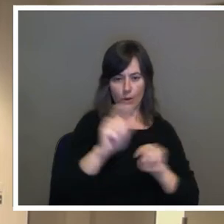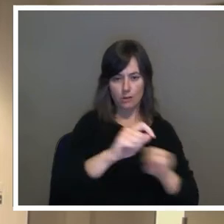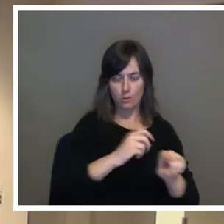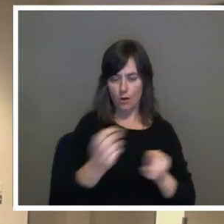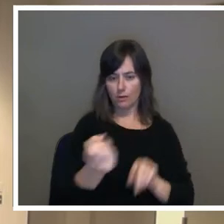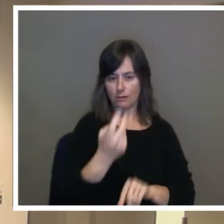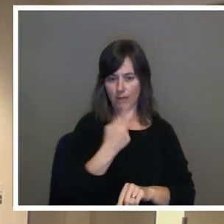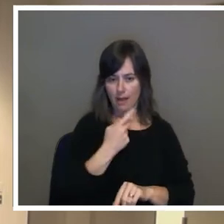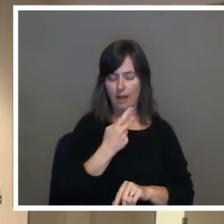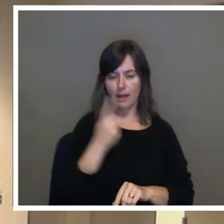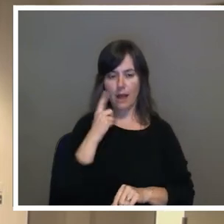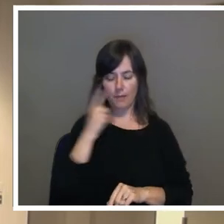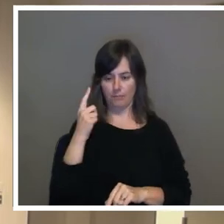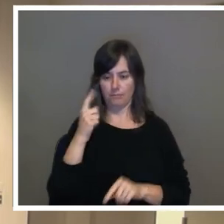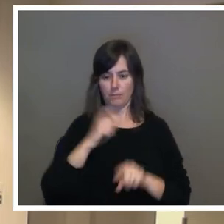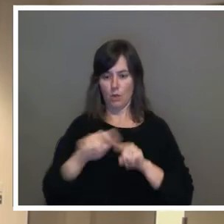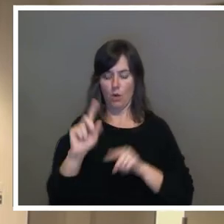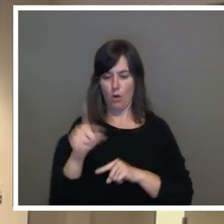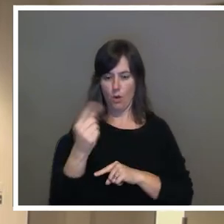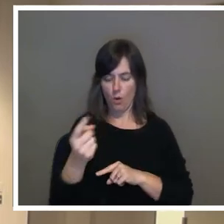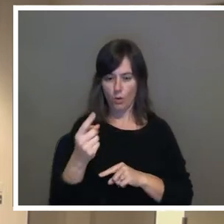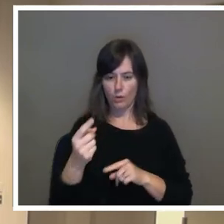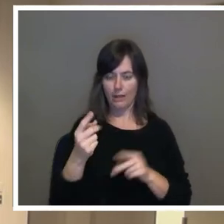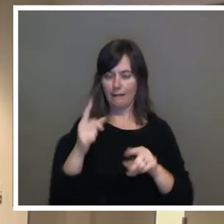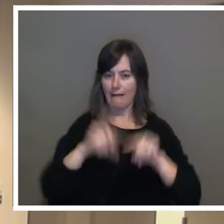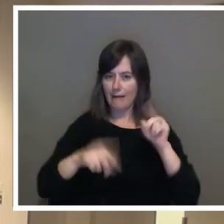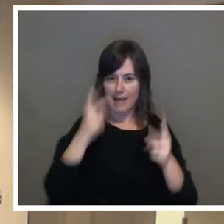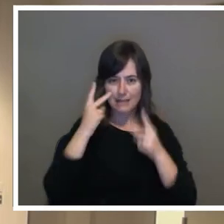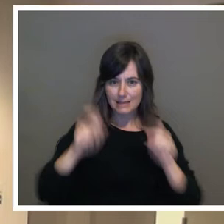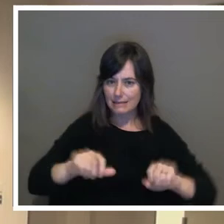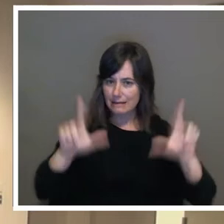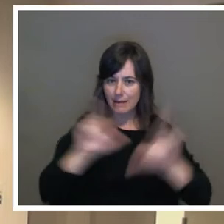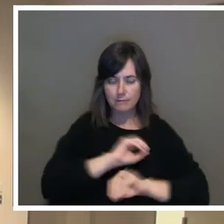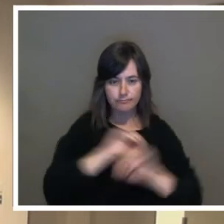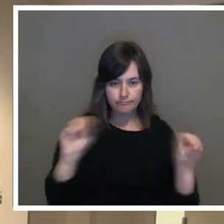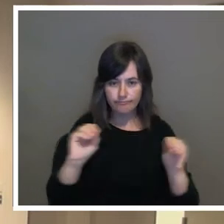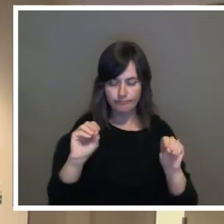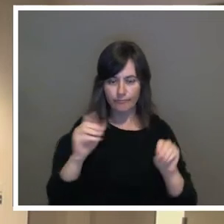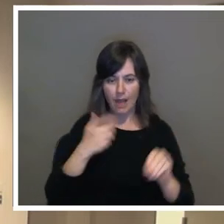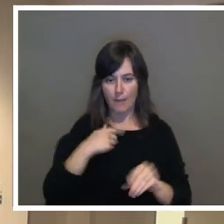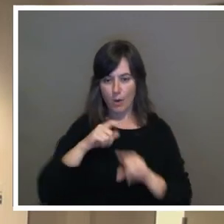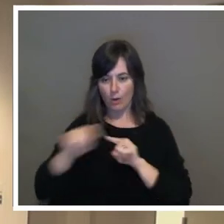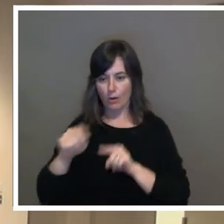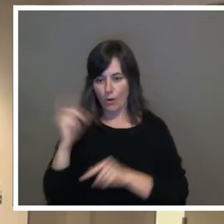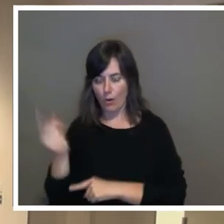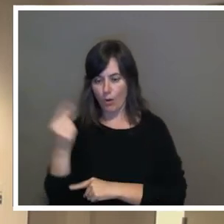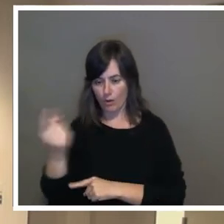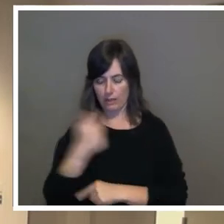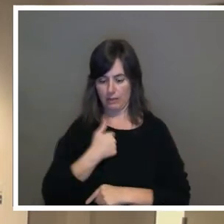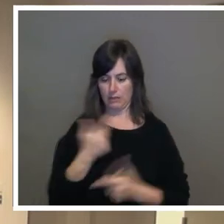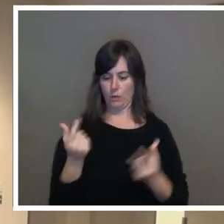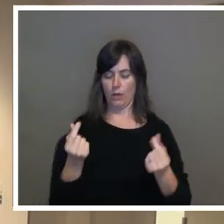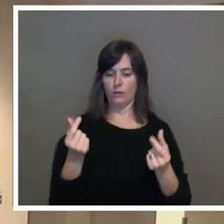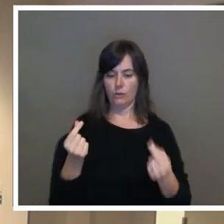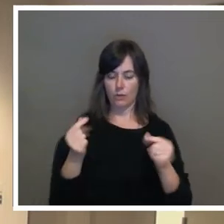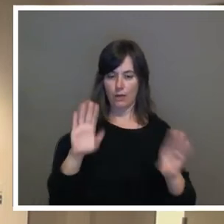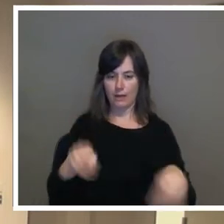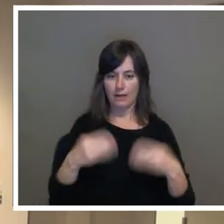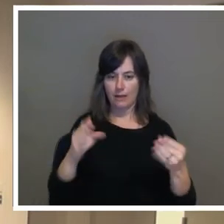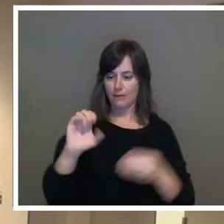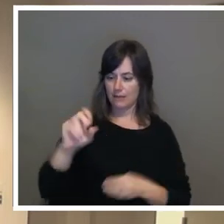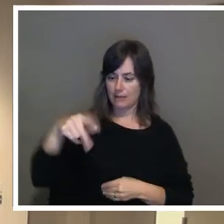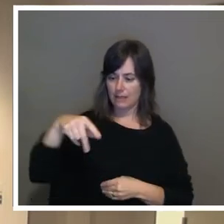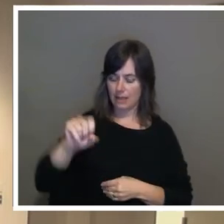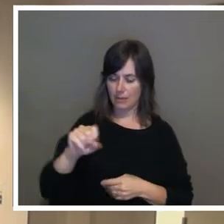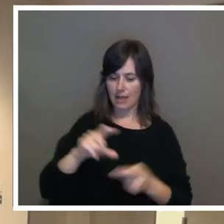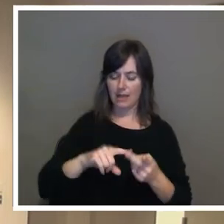only. I wasn't able to see any slides at all. And so all I essentially did was give CPS and the Keo, or